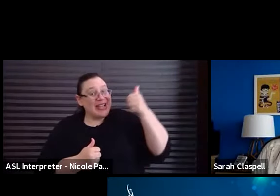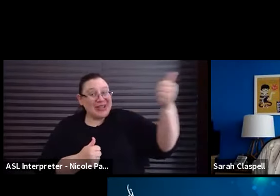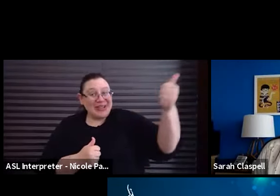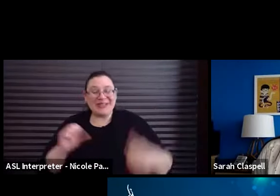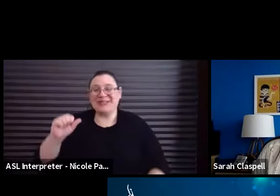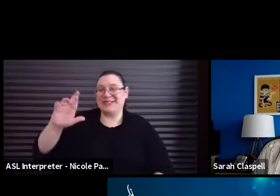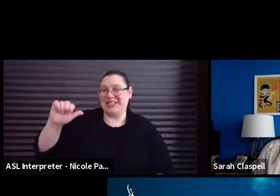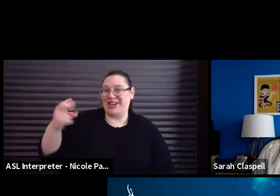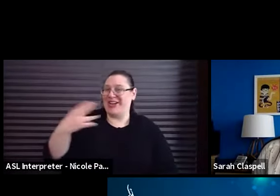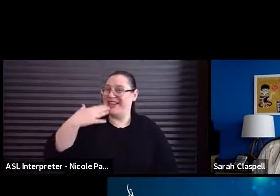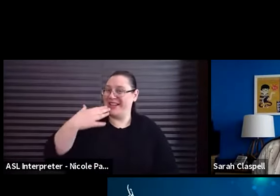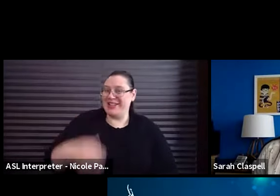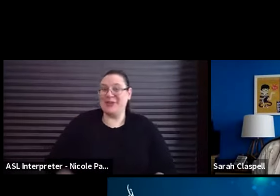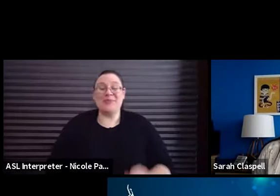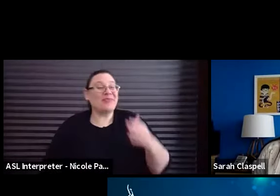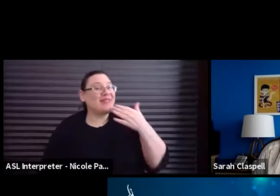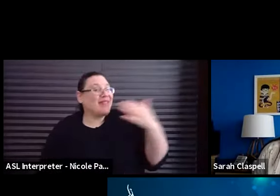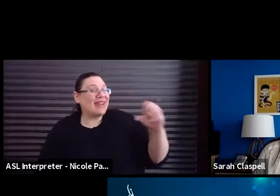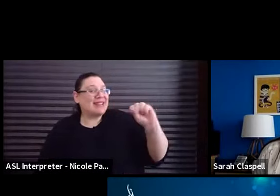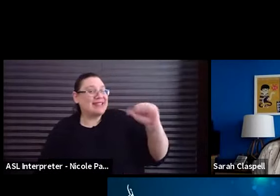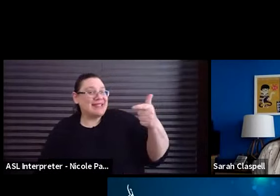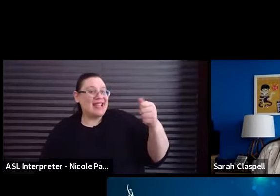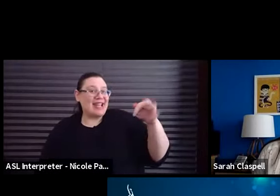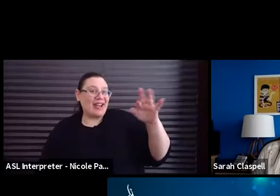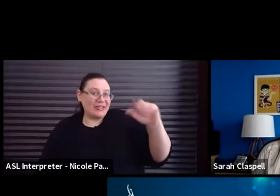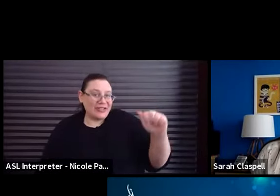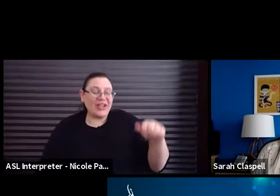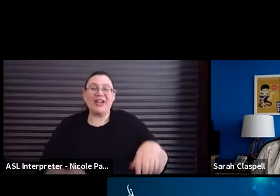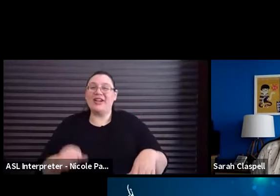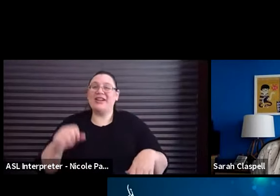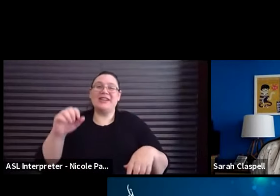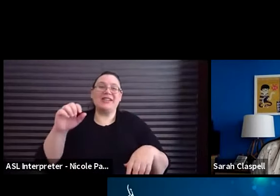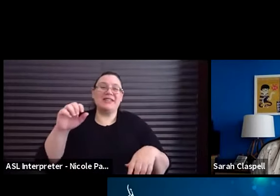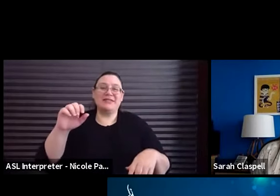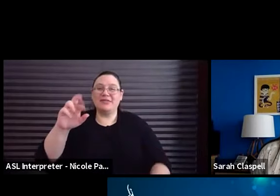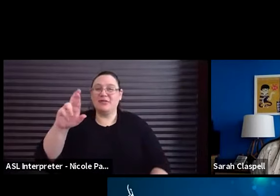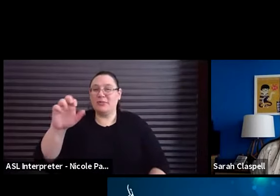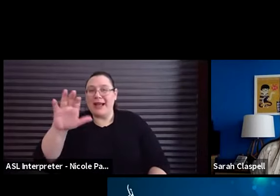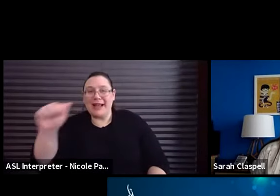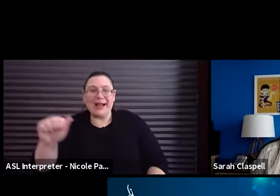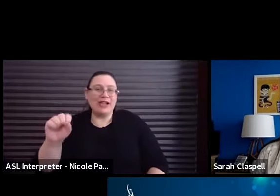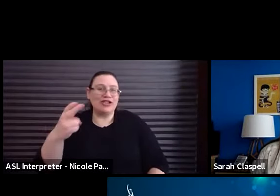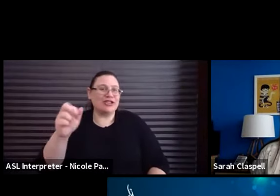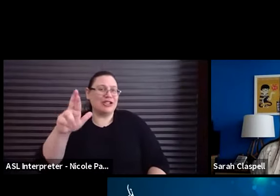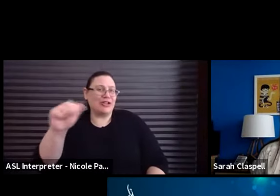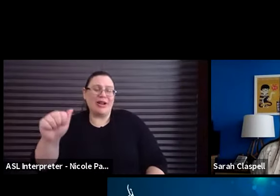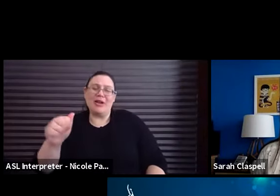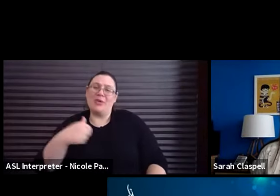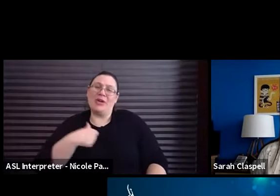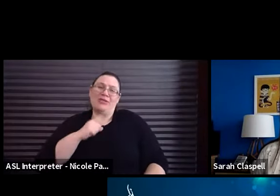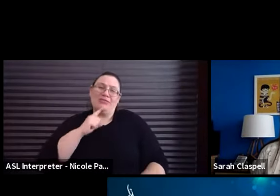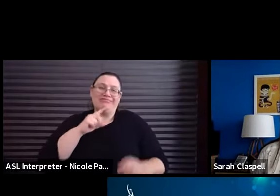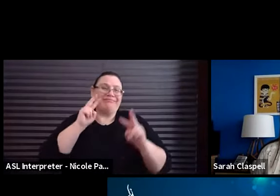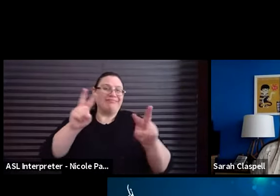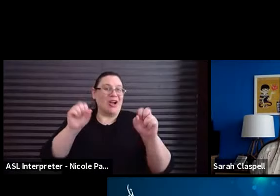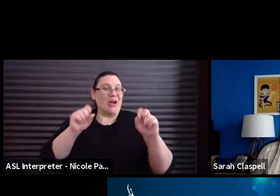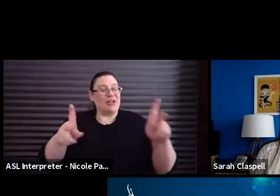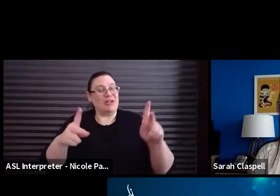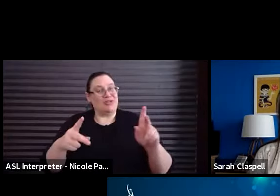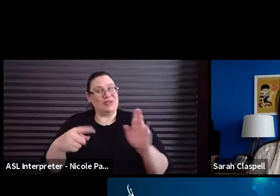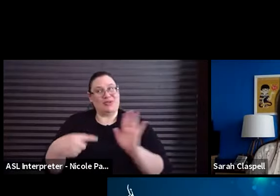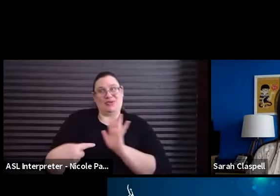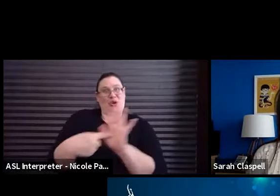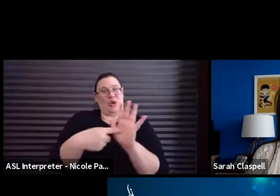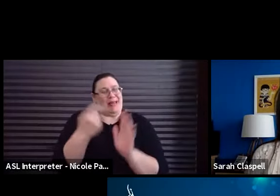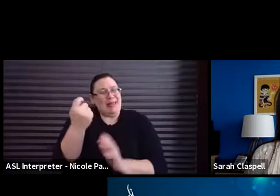much. Thanks to SAG-AFTRA and Gabrielle and Rebecca and Shira. We really appreciate the opportunity to show you all just a little taste of what we do